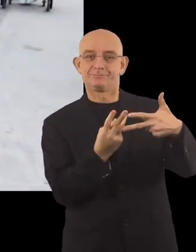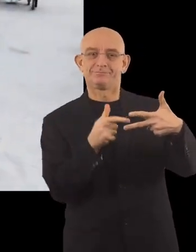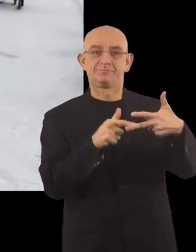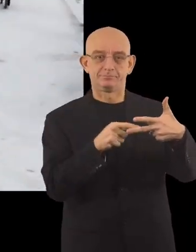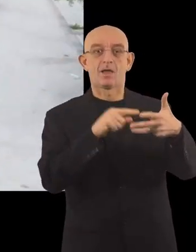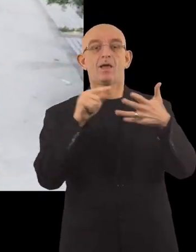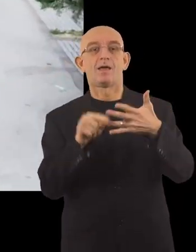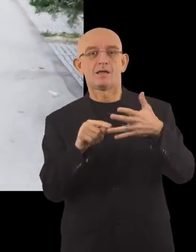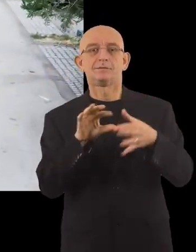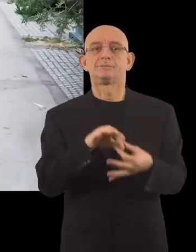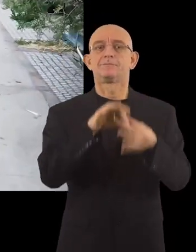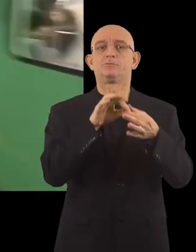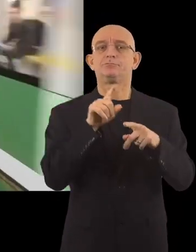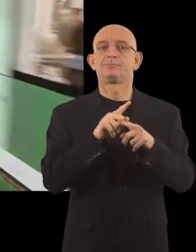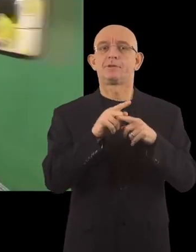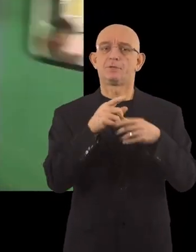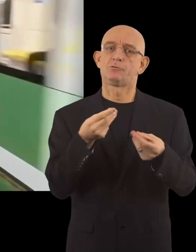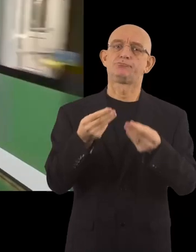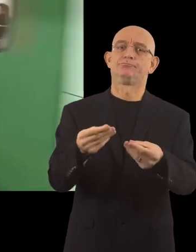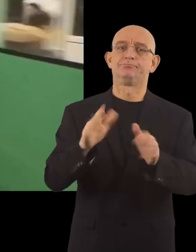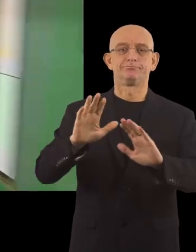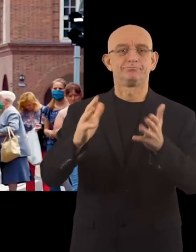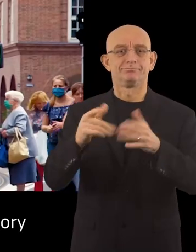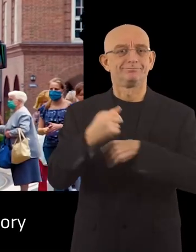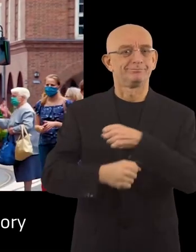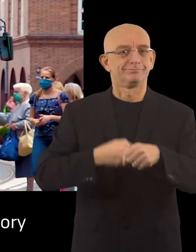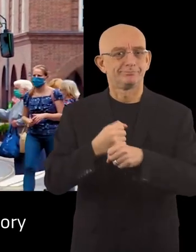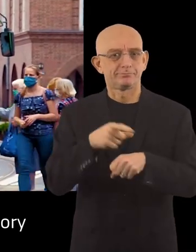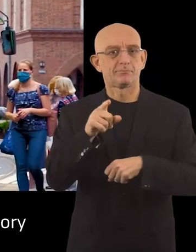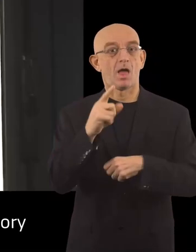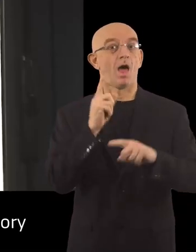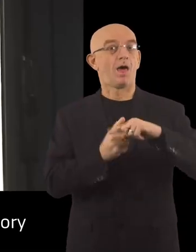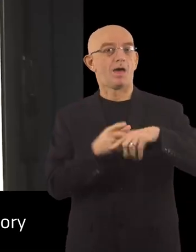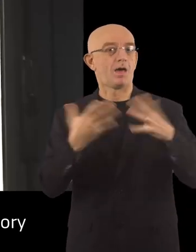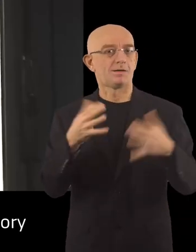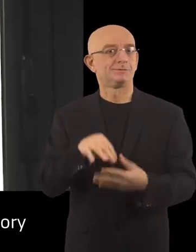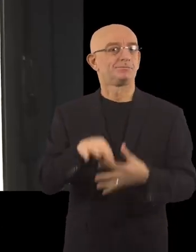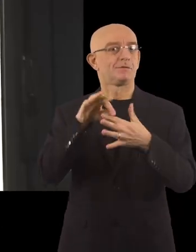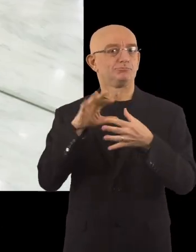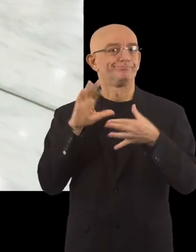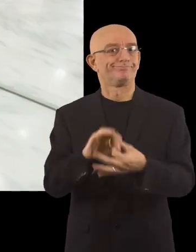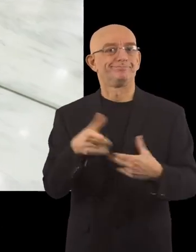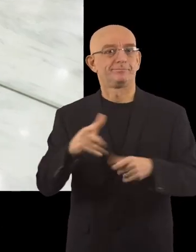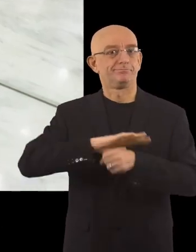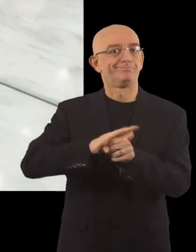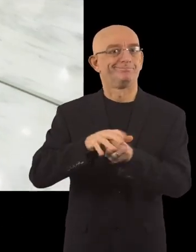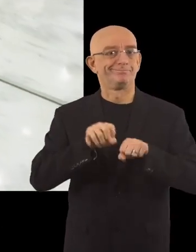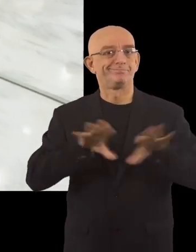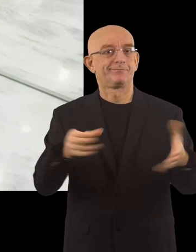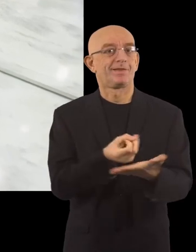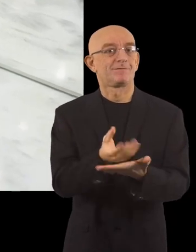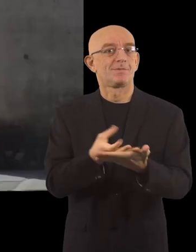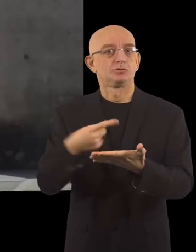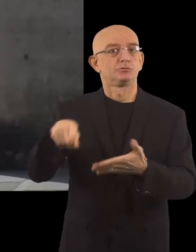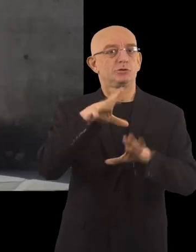categories. A novelty for this very special year is that there is one special mention category on accessibility in times of